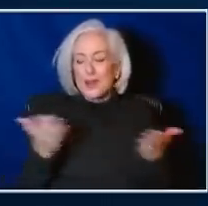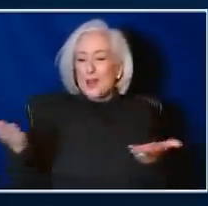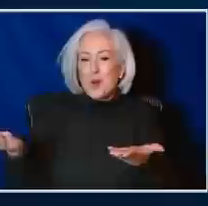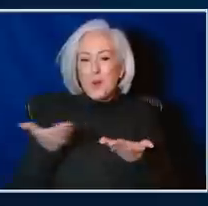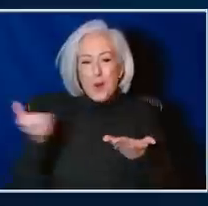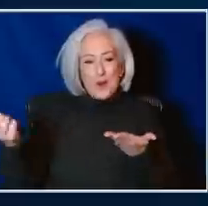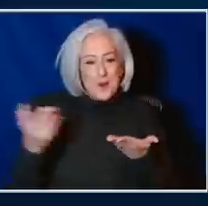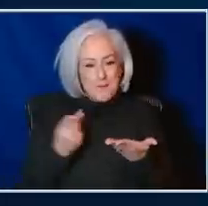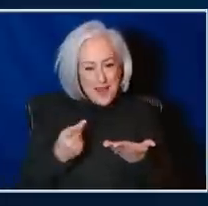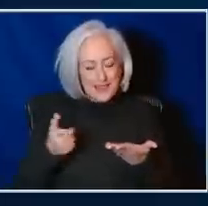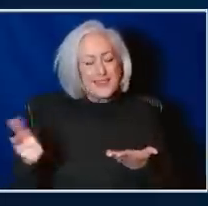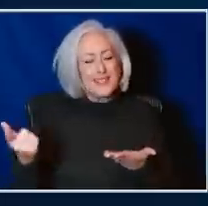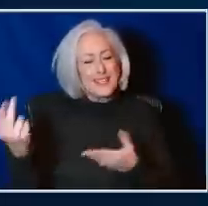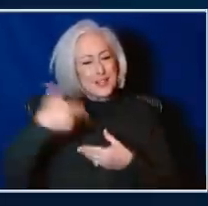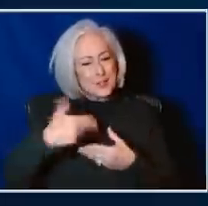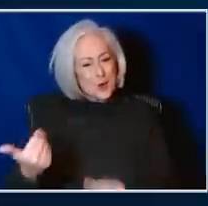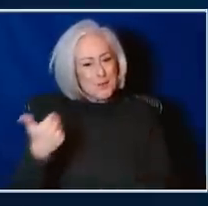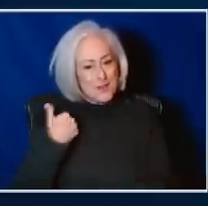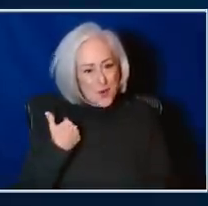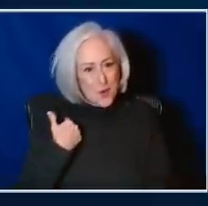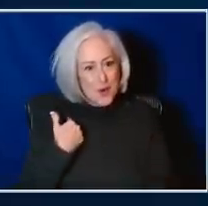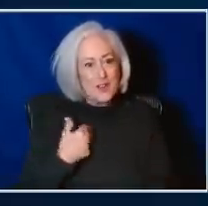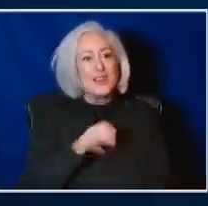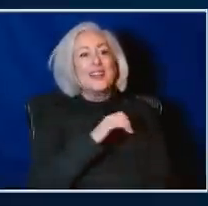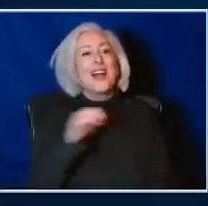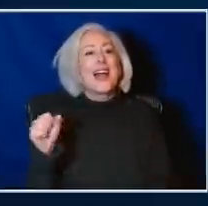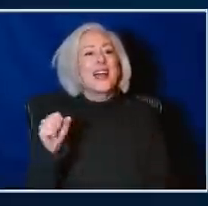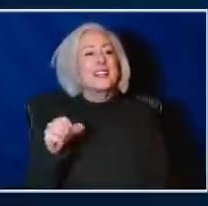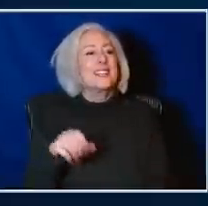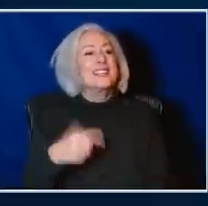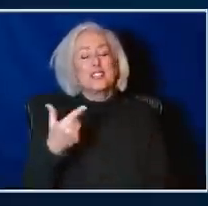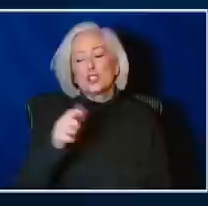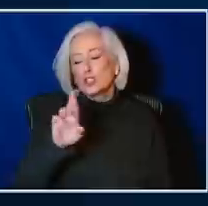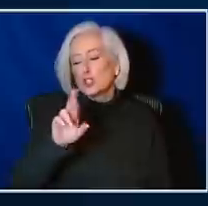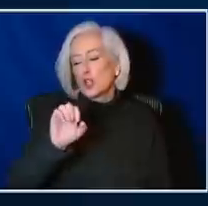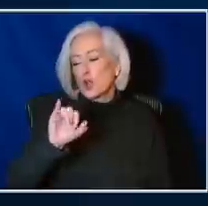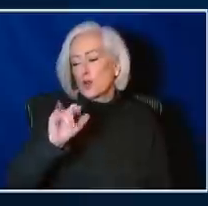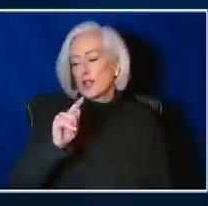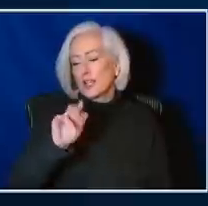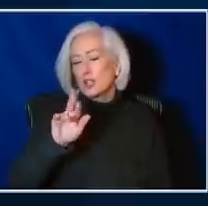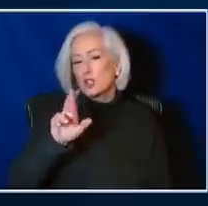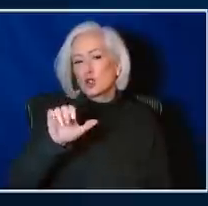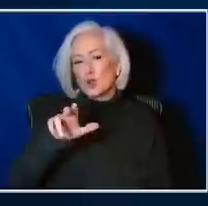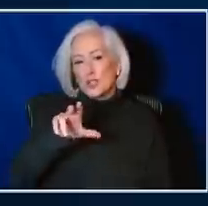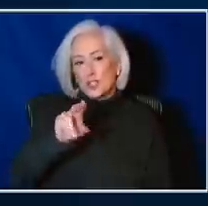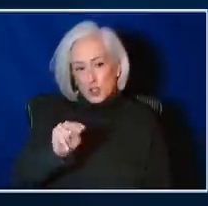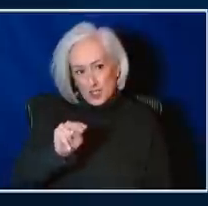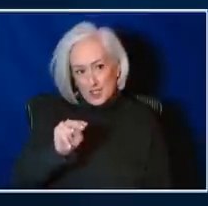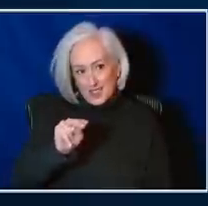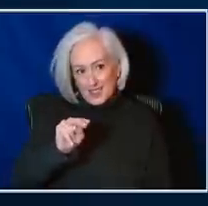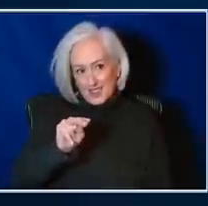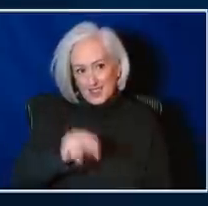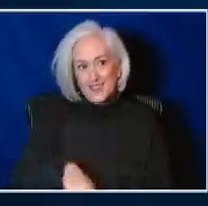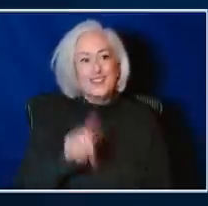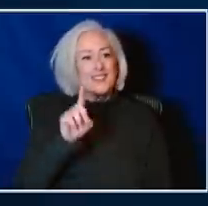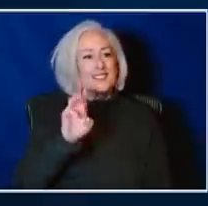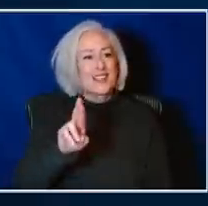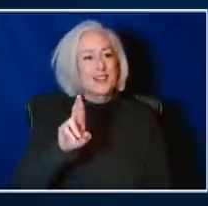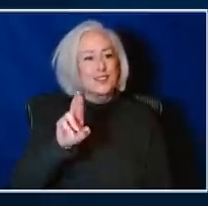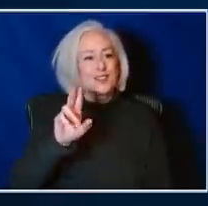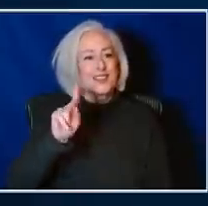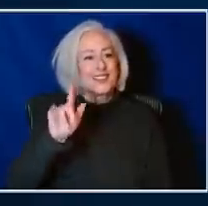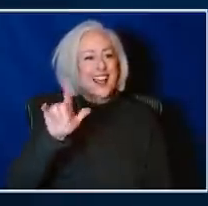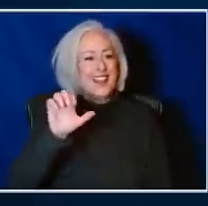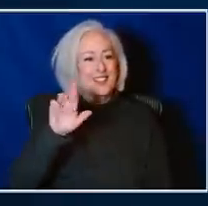before, as has outstanding geriatrician Dr. Justica Callender-Rich, who is with us here at the health system. Dr. Poland,